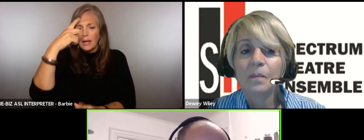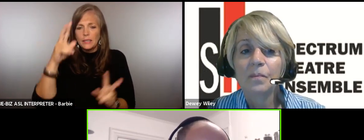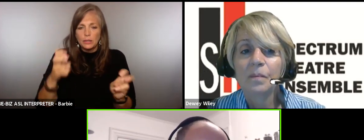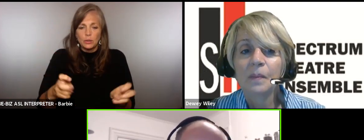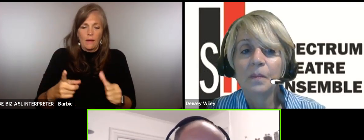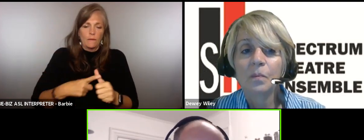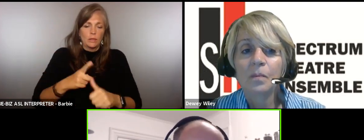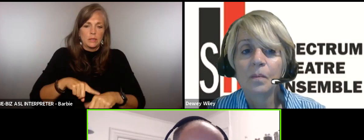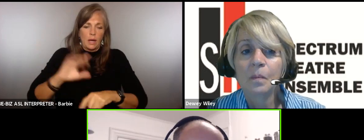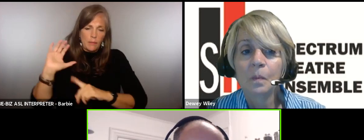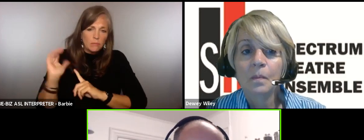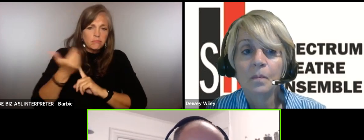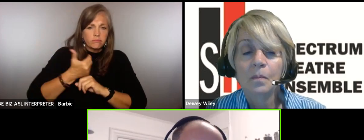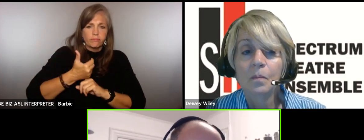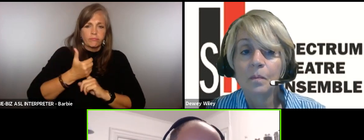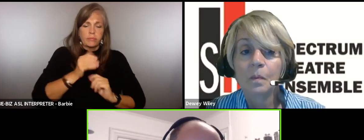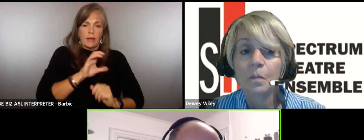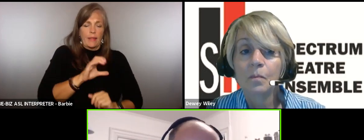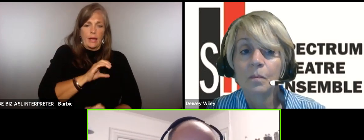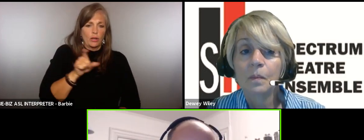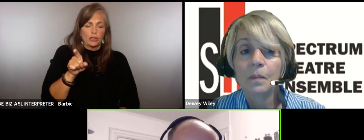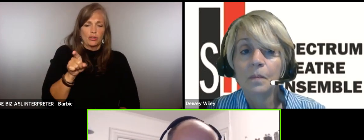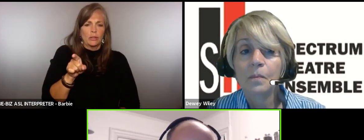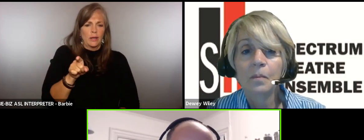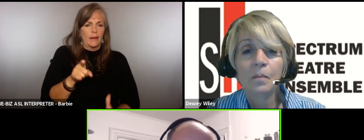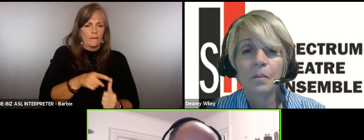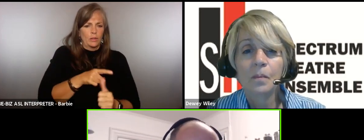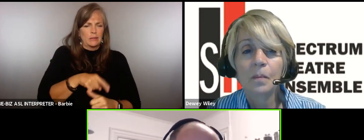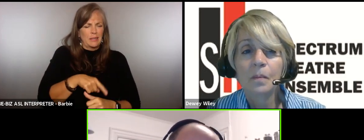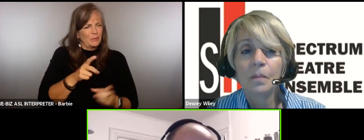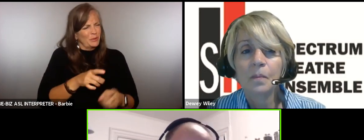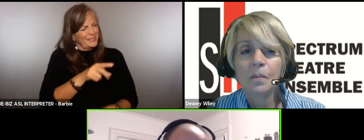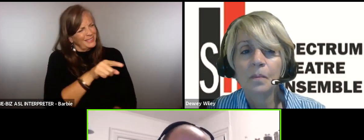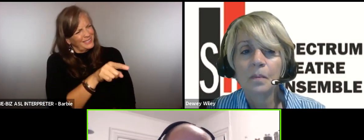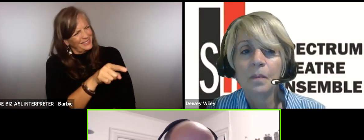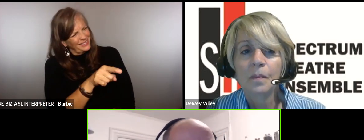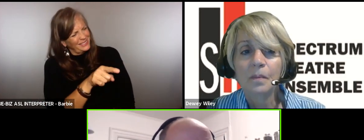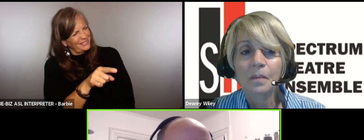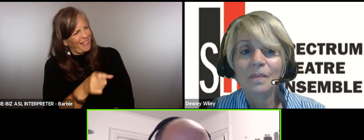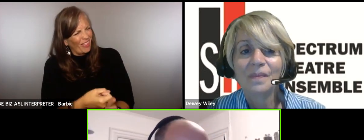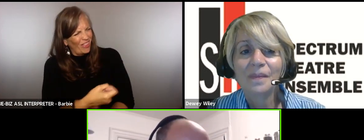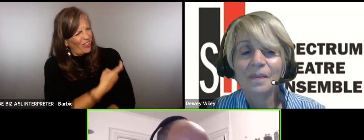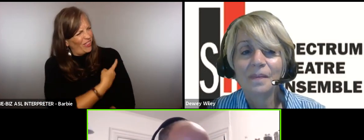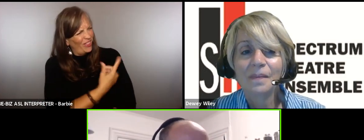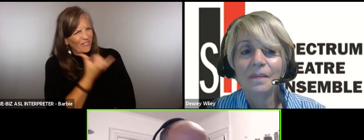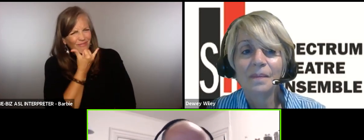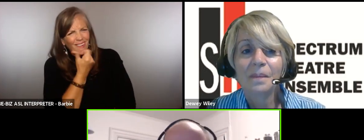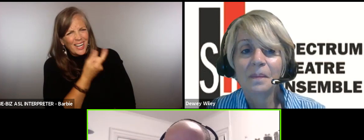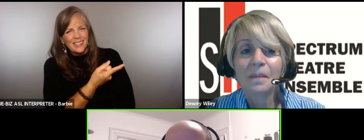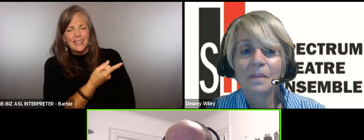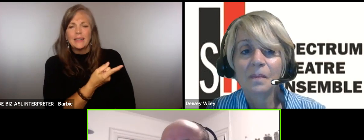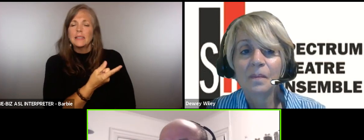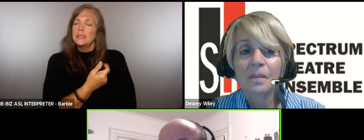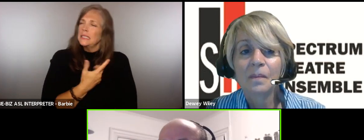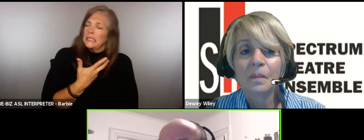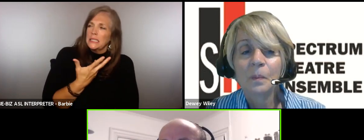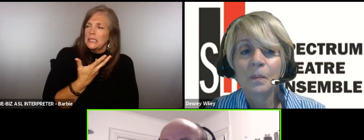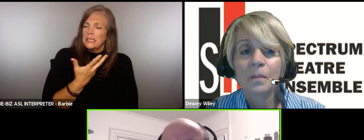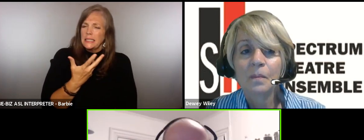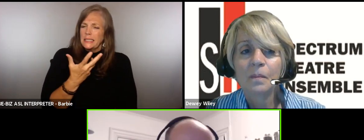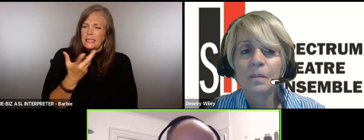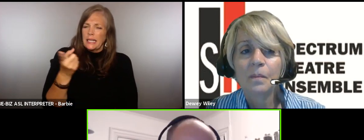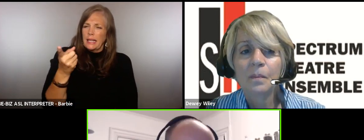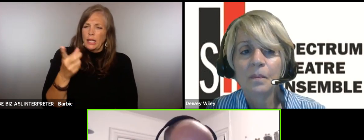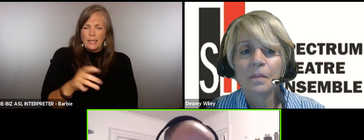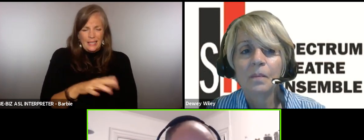character and you know the director was like noticing that something was really off and she was like